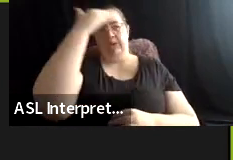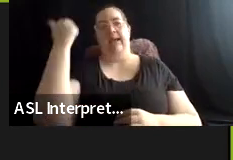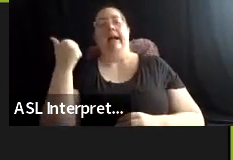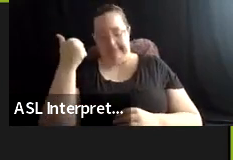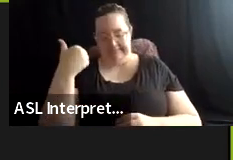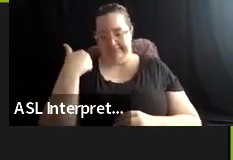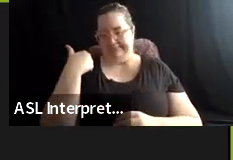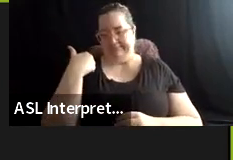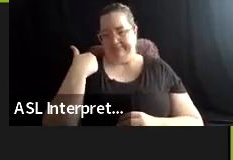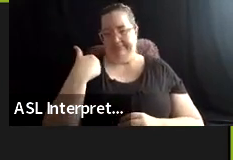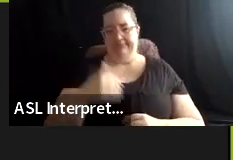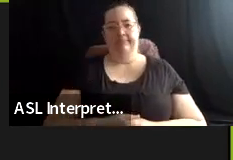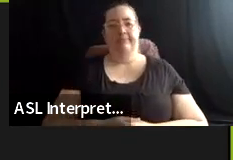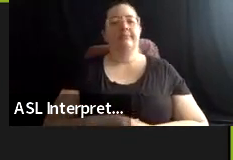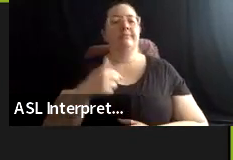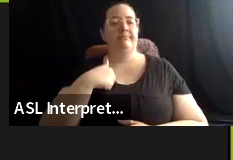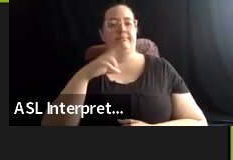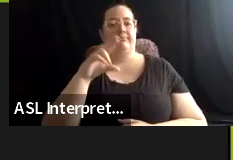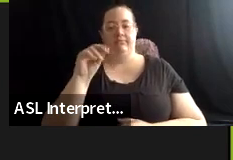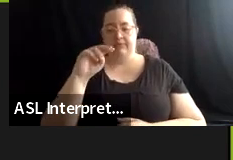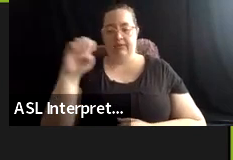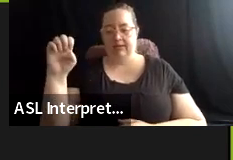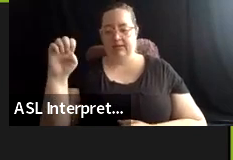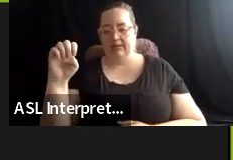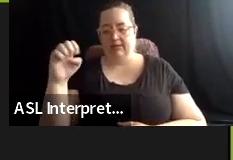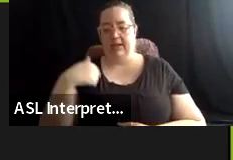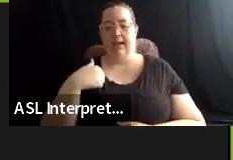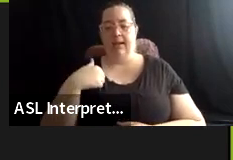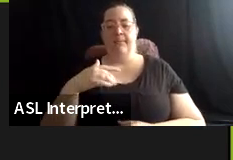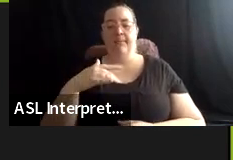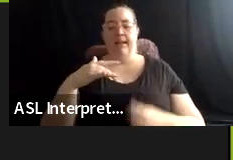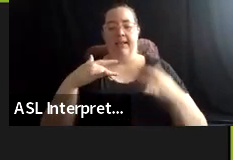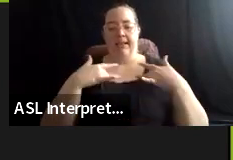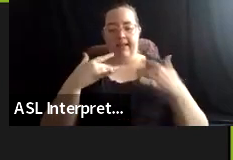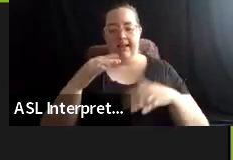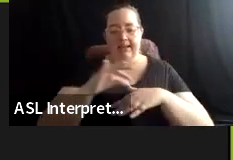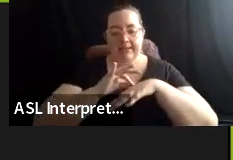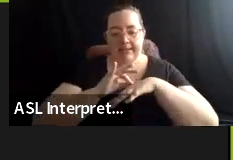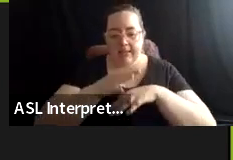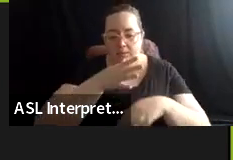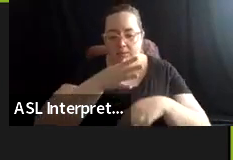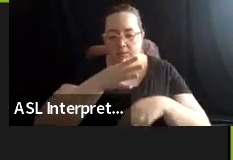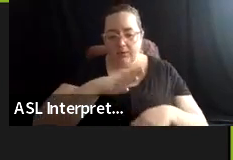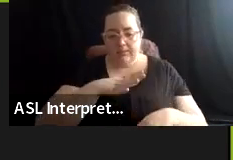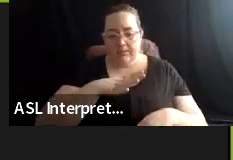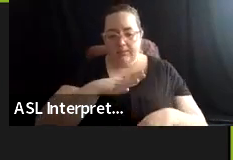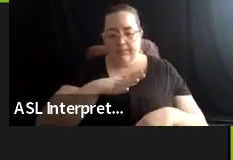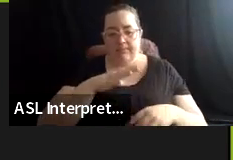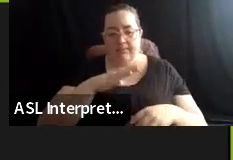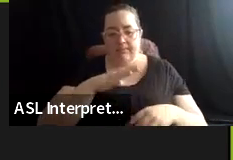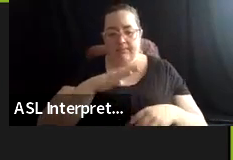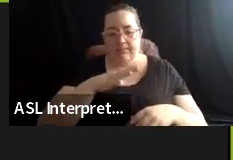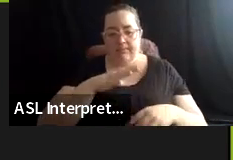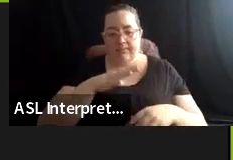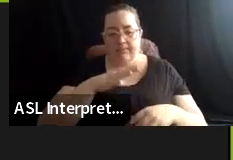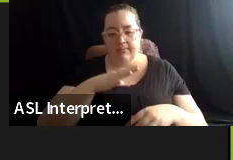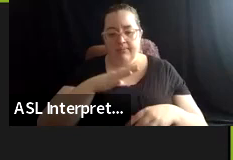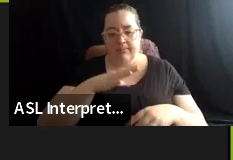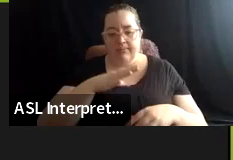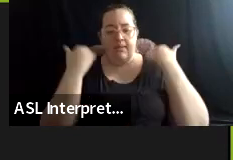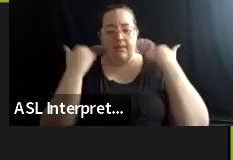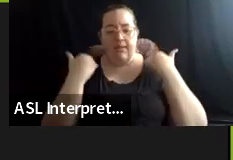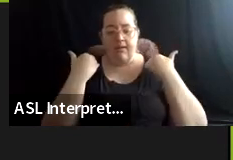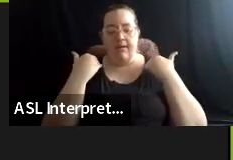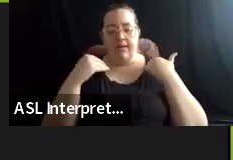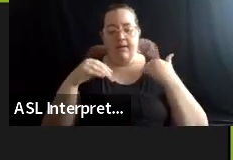this is Ronnie Pinoy speaking. Um, so I'm a light skinned, uh, woman in her late thirties, long brown and rolly hair. I got some, um,